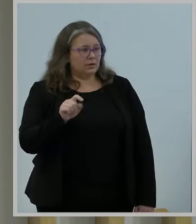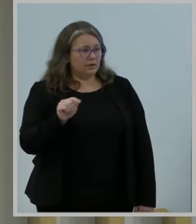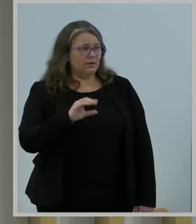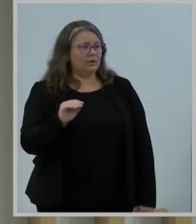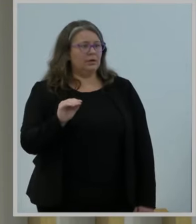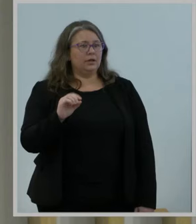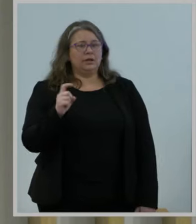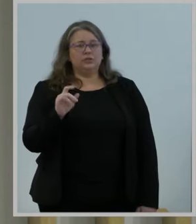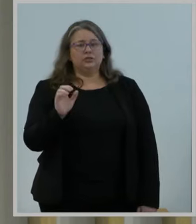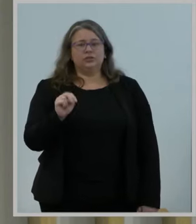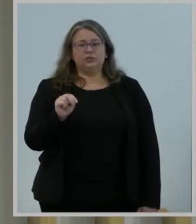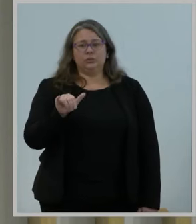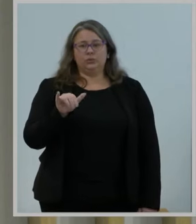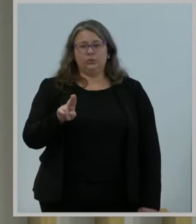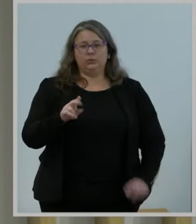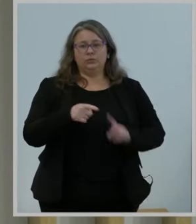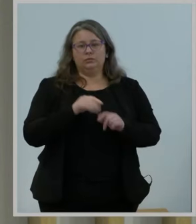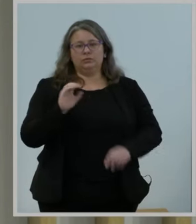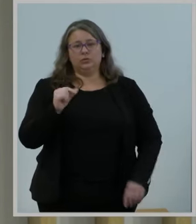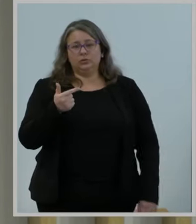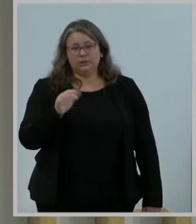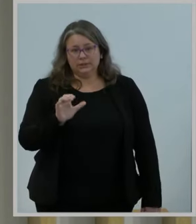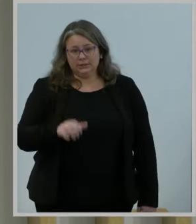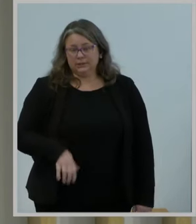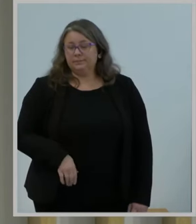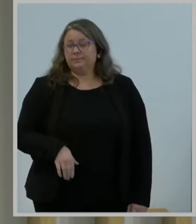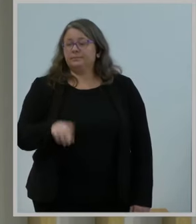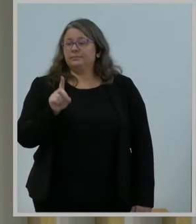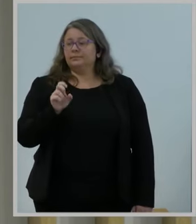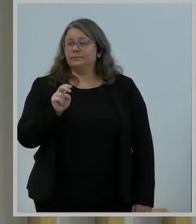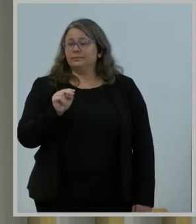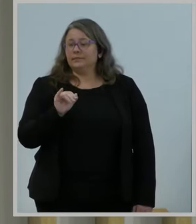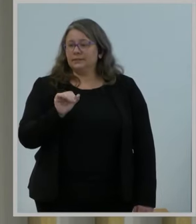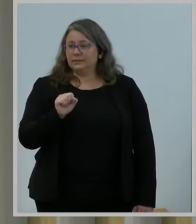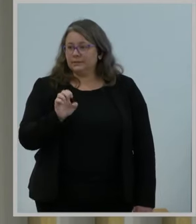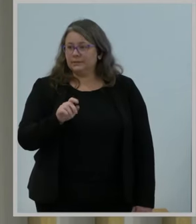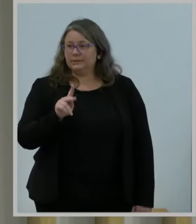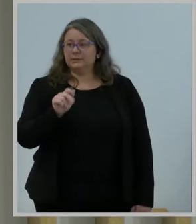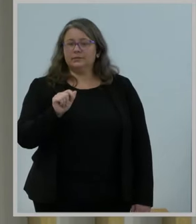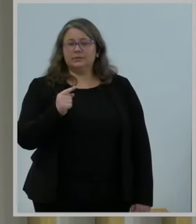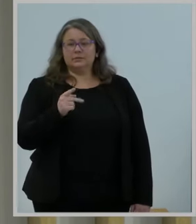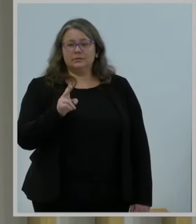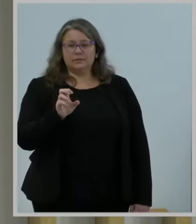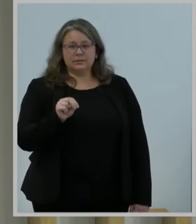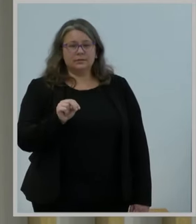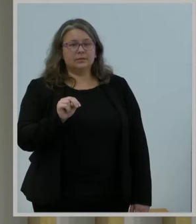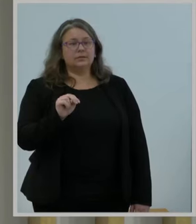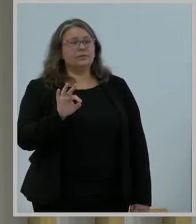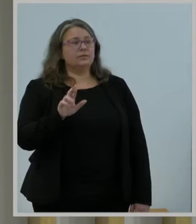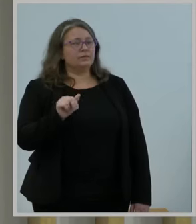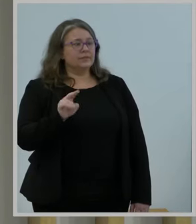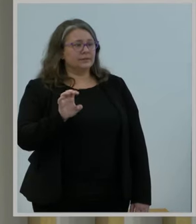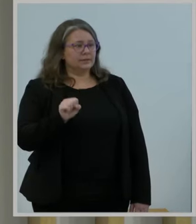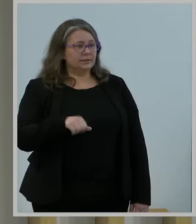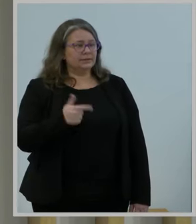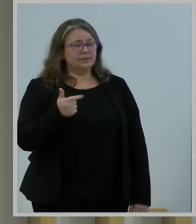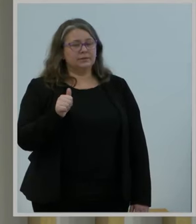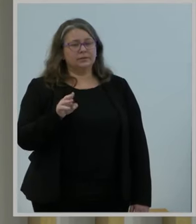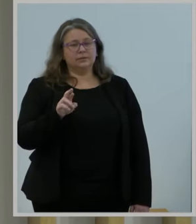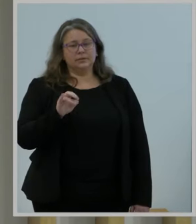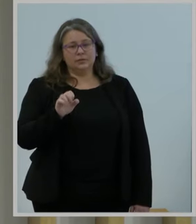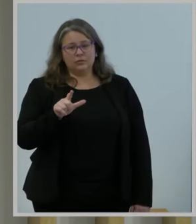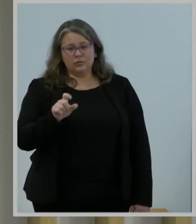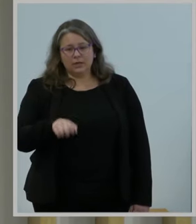Yu from the Office of General Counsel, Denise Coca, Kathleen Collins, Francis Gutierrez, Gabrielle Kim, Ethan